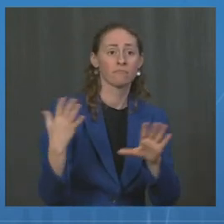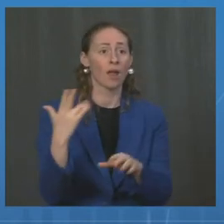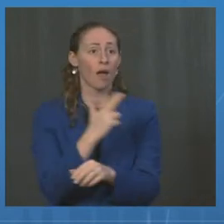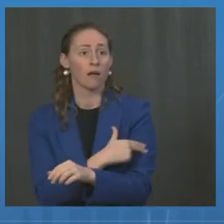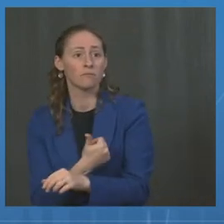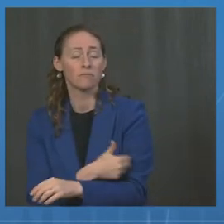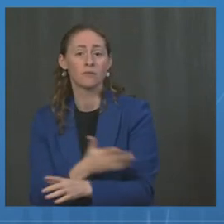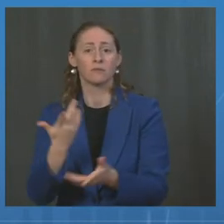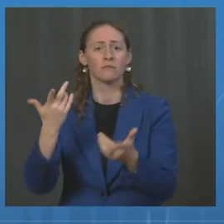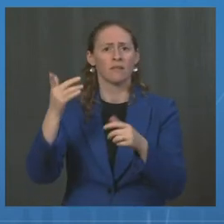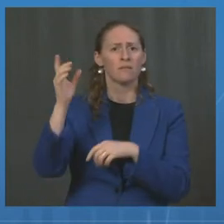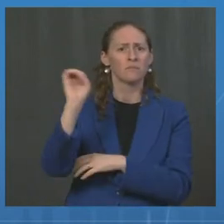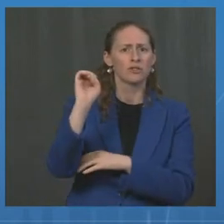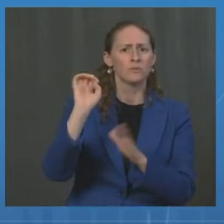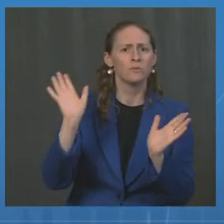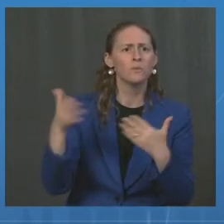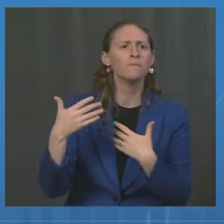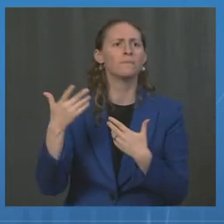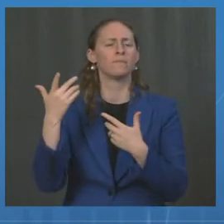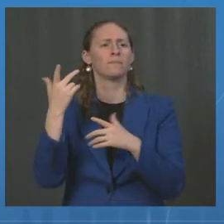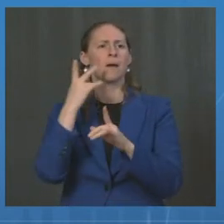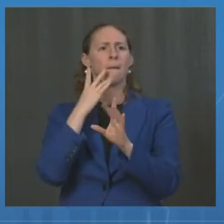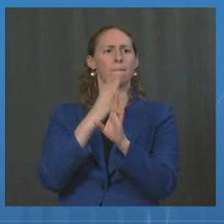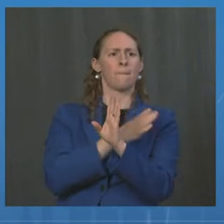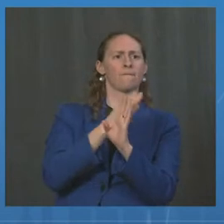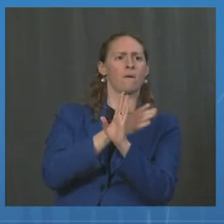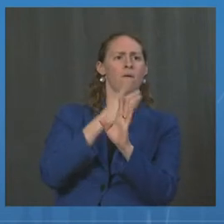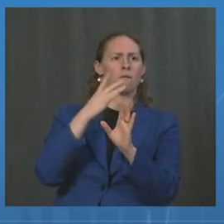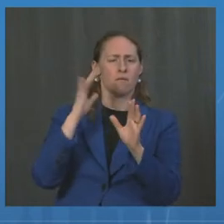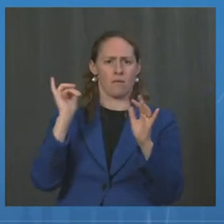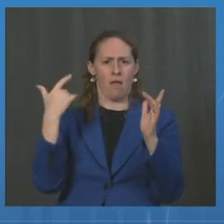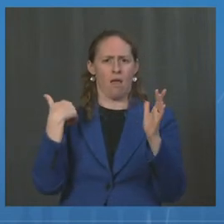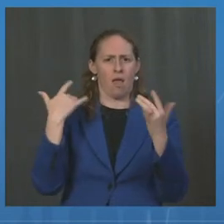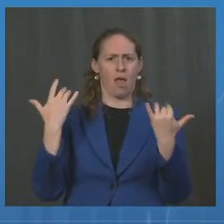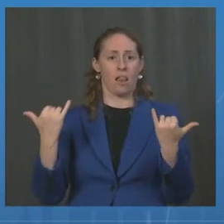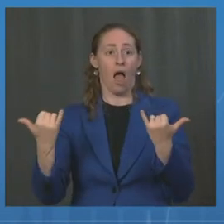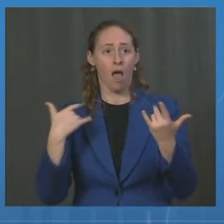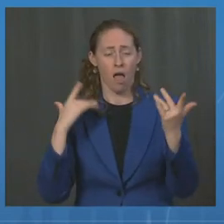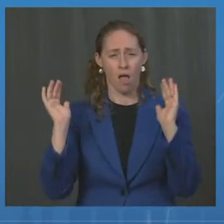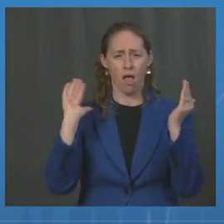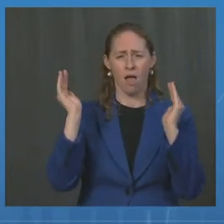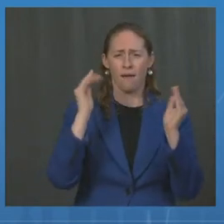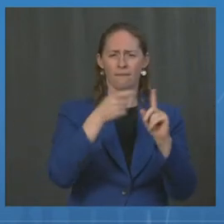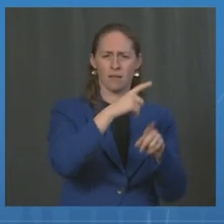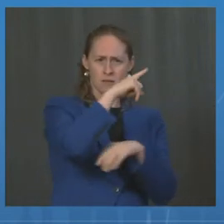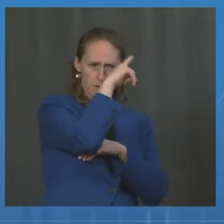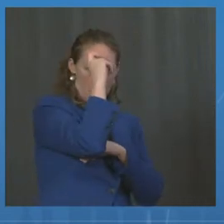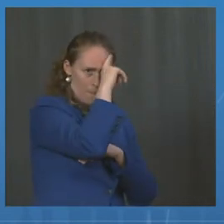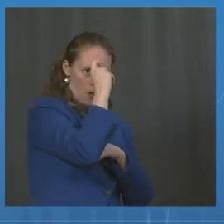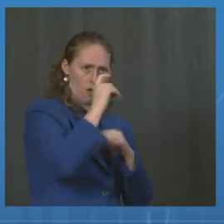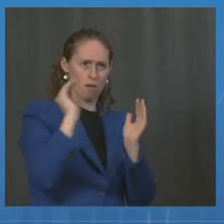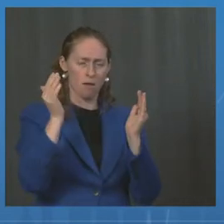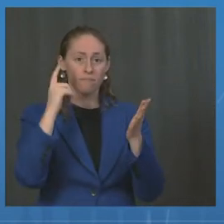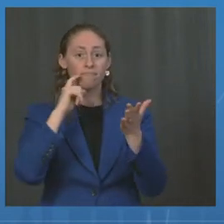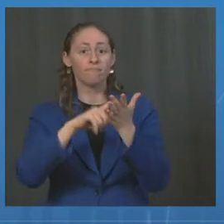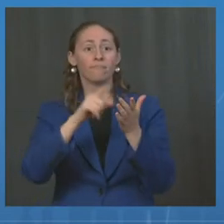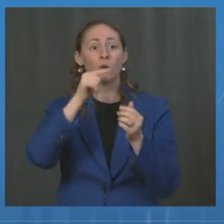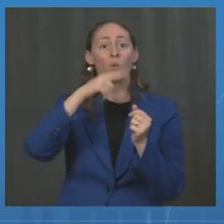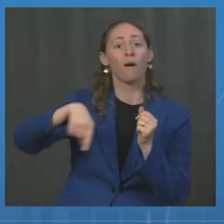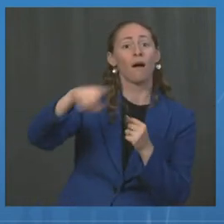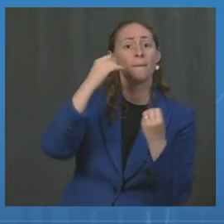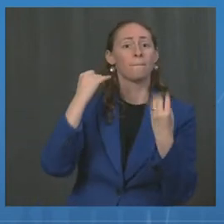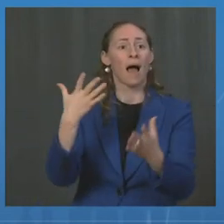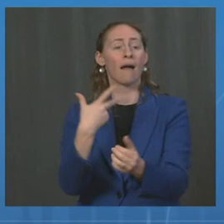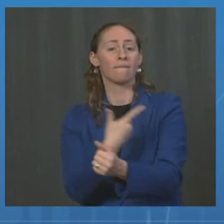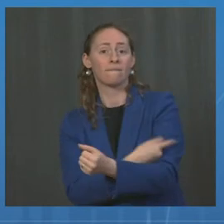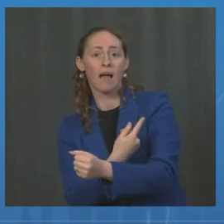surge when vaccination rates were low, with this summer when adult and adolescent vaccination coverage is increased and the